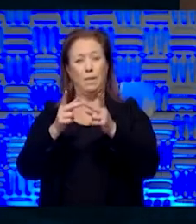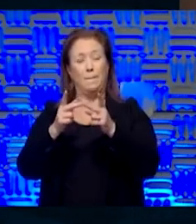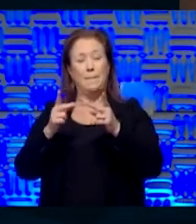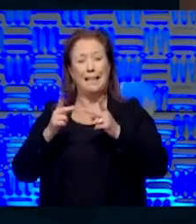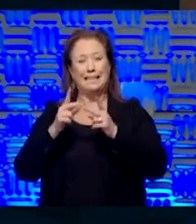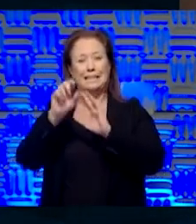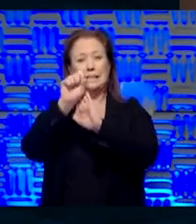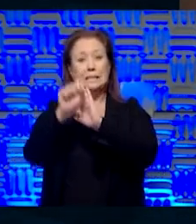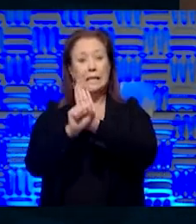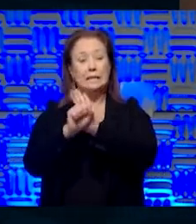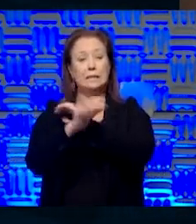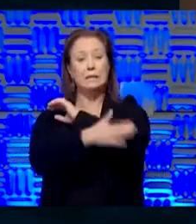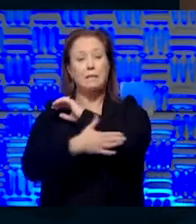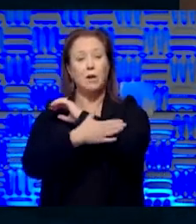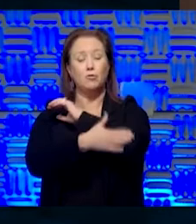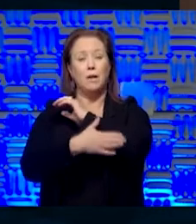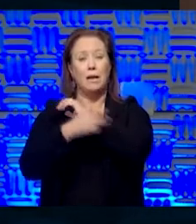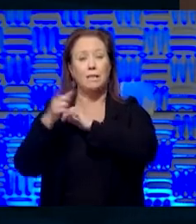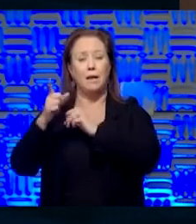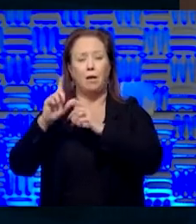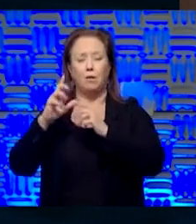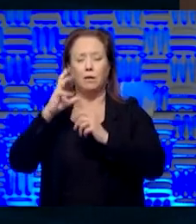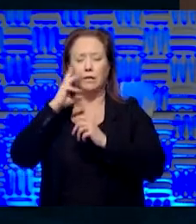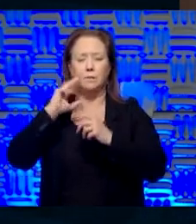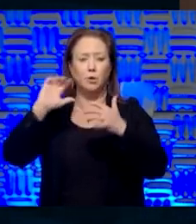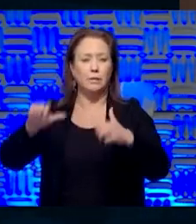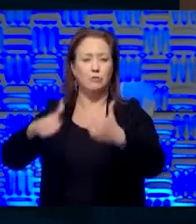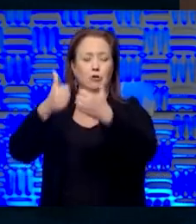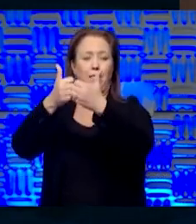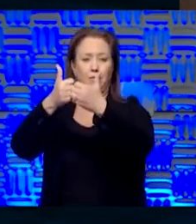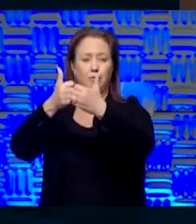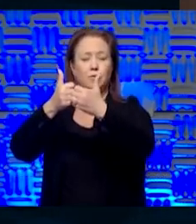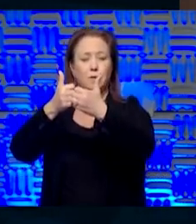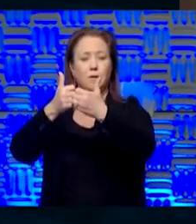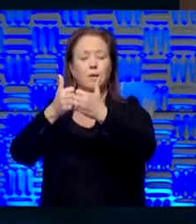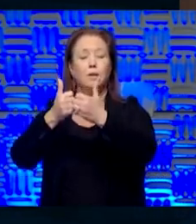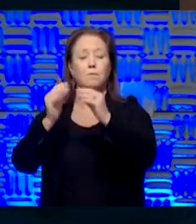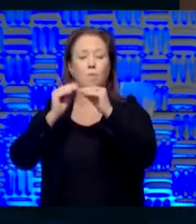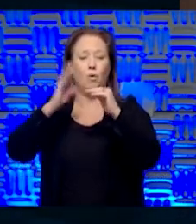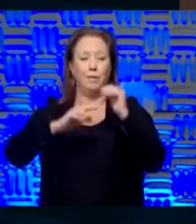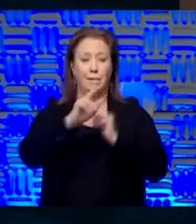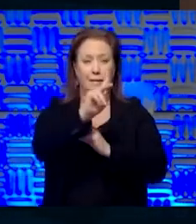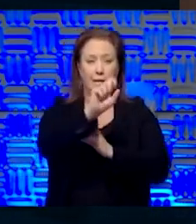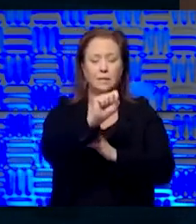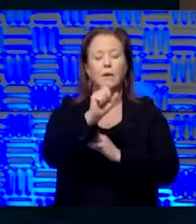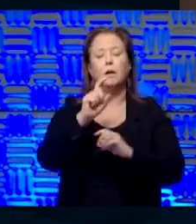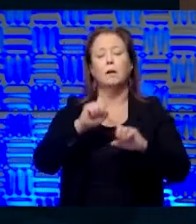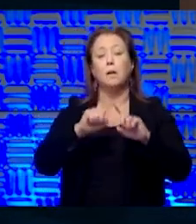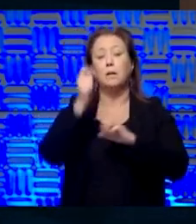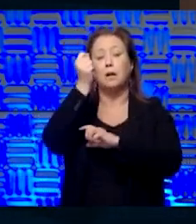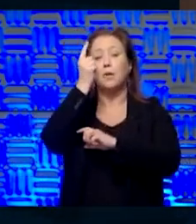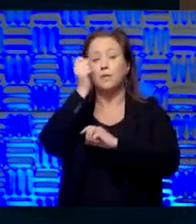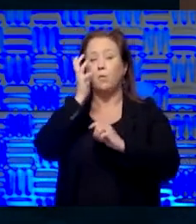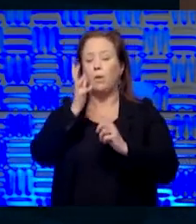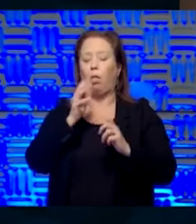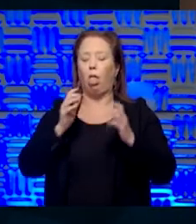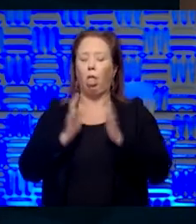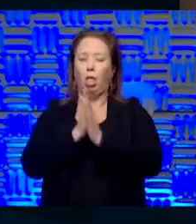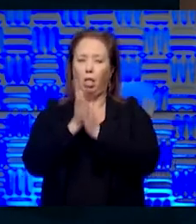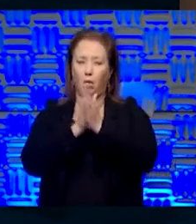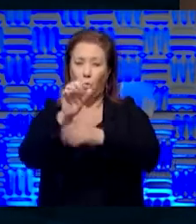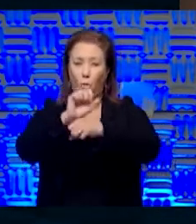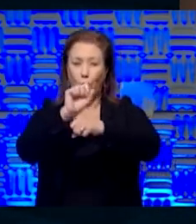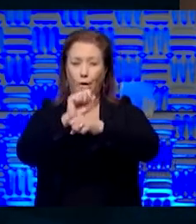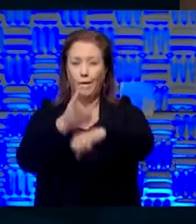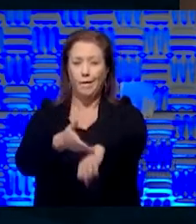much greater challenges than Kansas. But we will work to increase this availability. As I